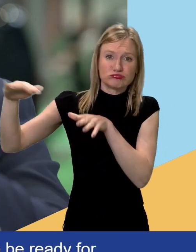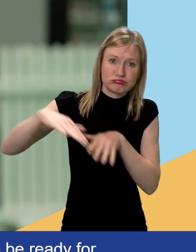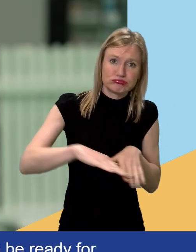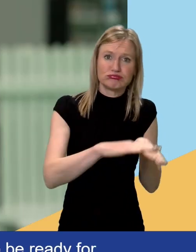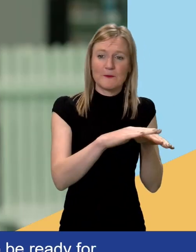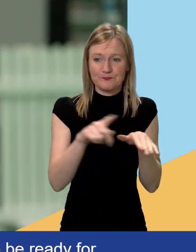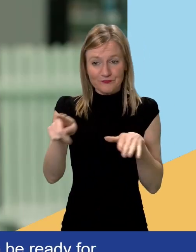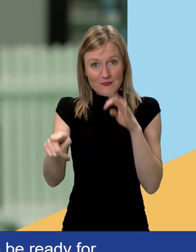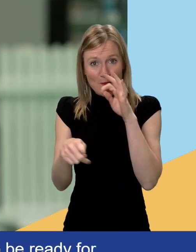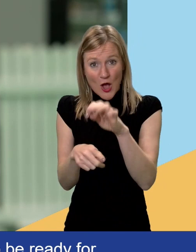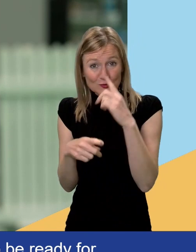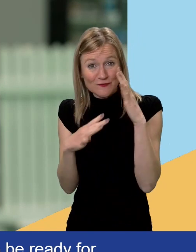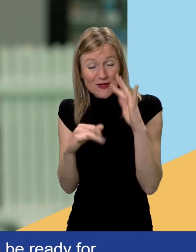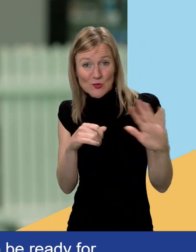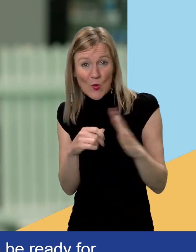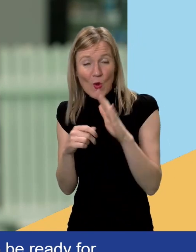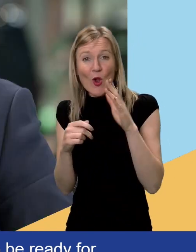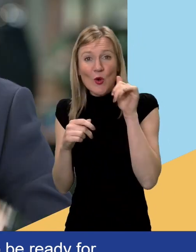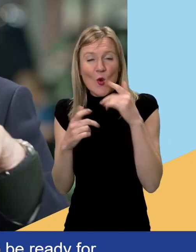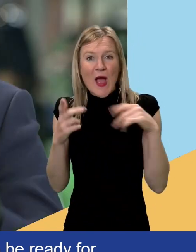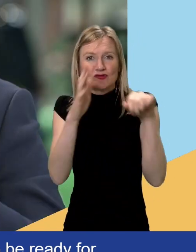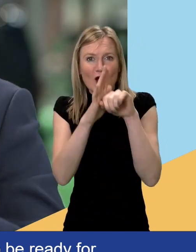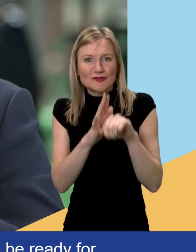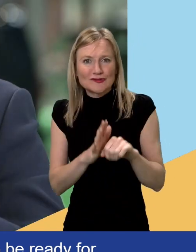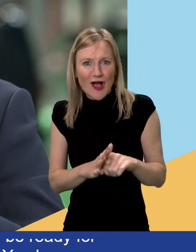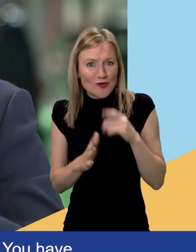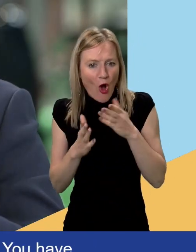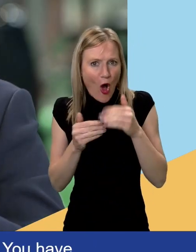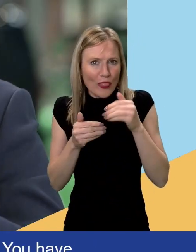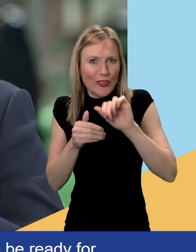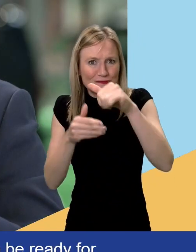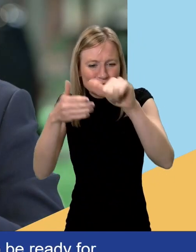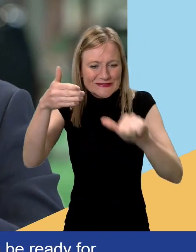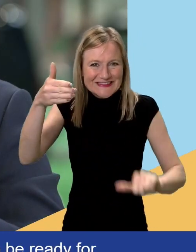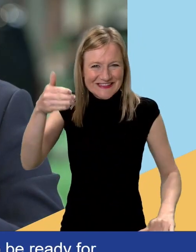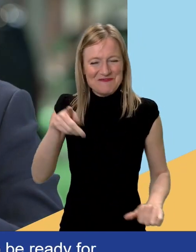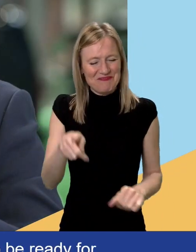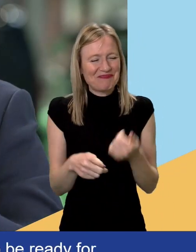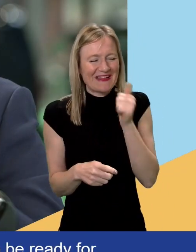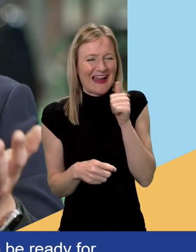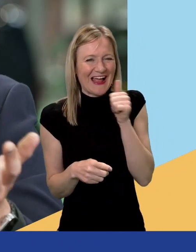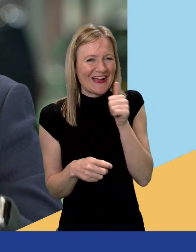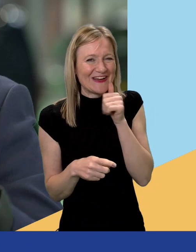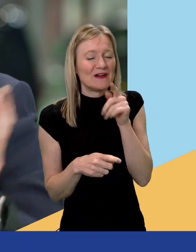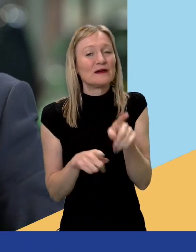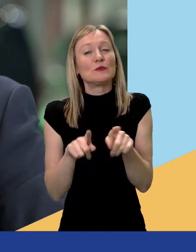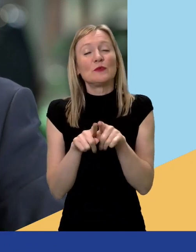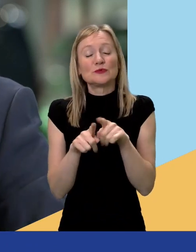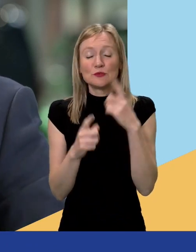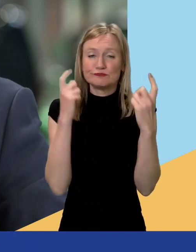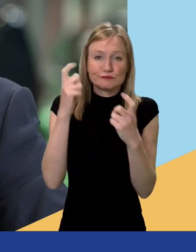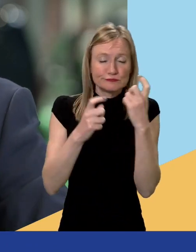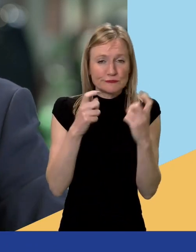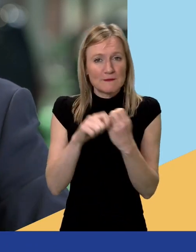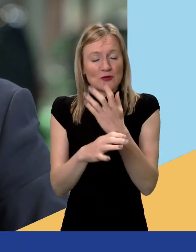you've checked all the spots on way, so that's it. We've all the spots. And what we've done this year, we've taken on board someone that's in the industry